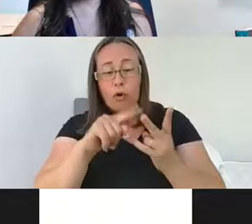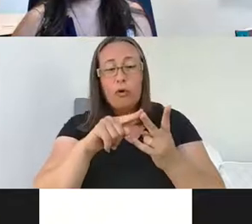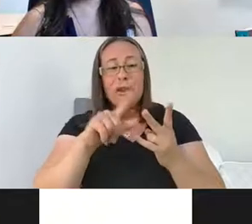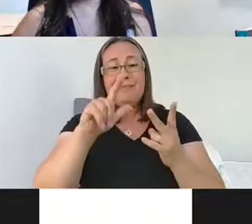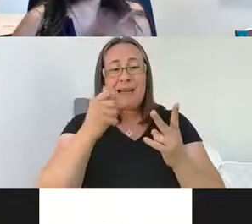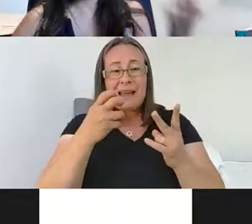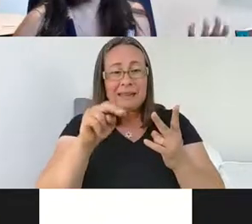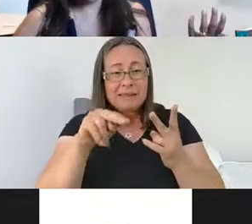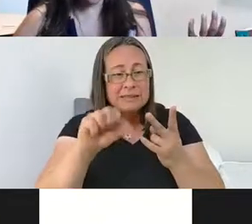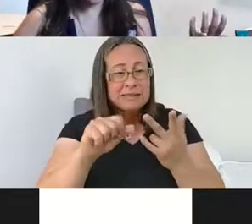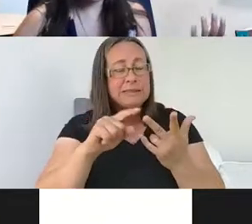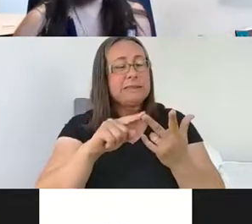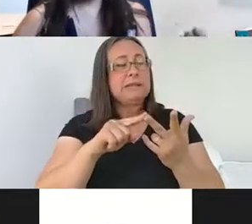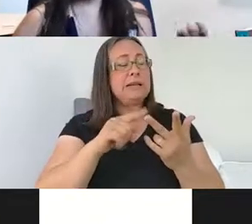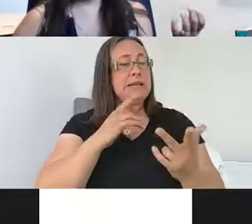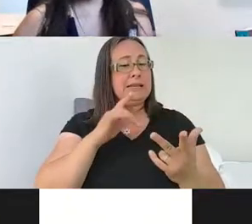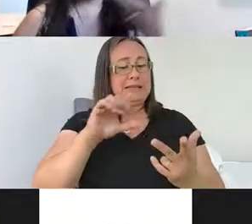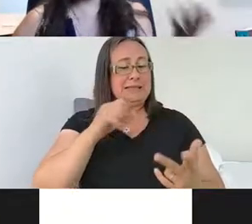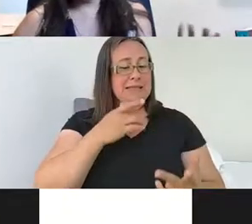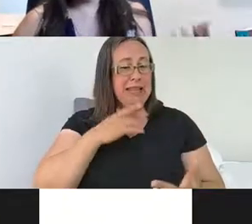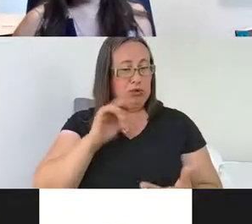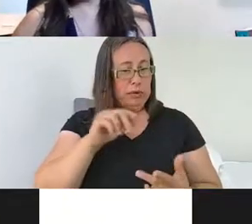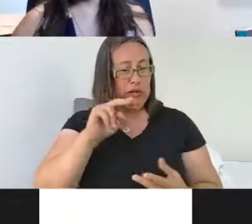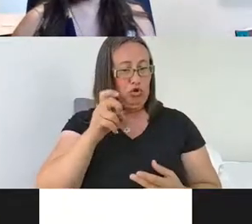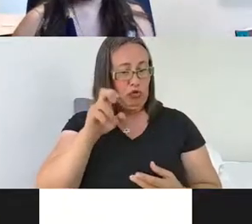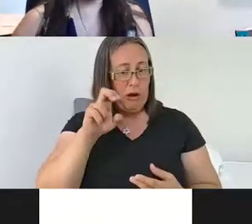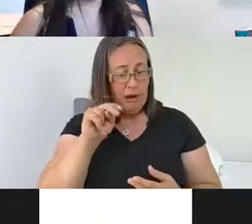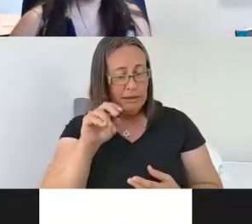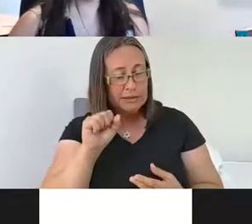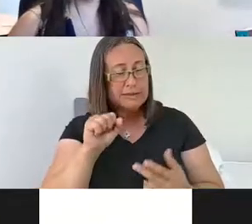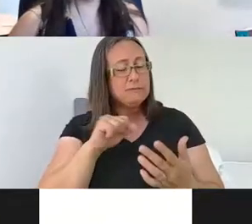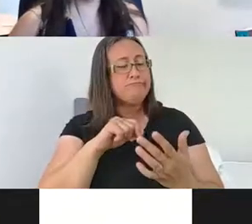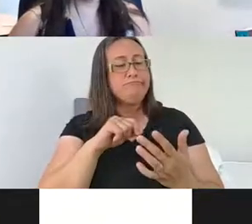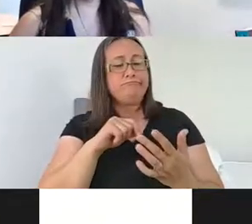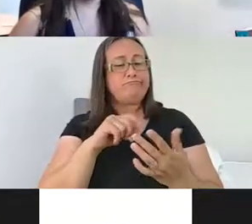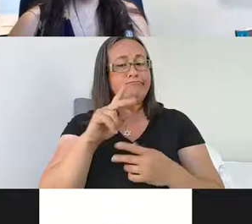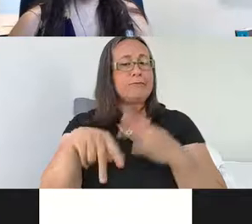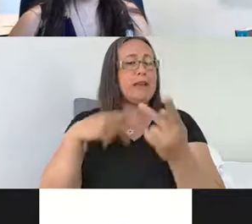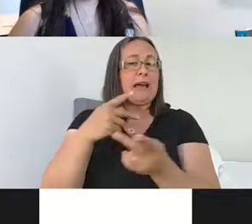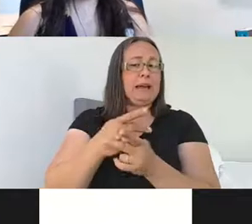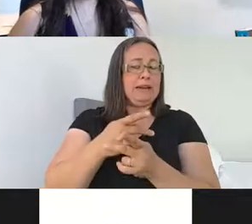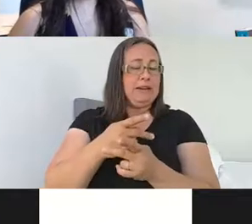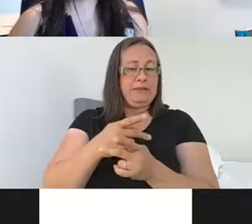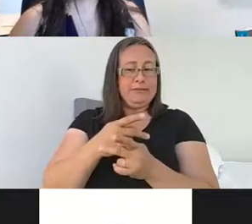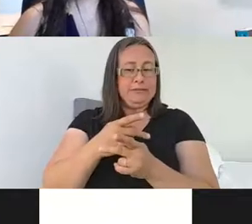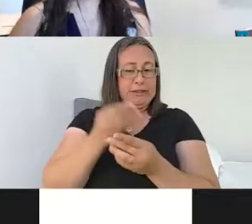intracellular signals, or for sensory neurons, whatever sensory type of information that they recognize.